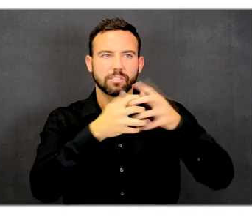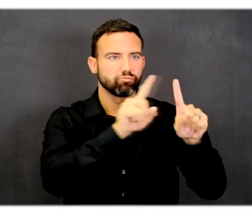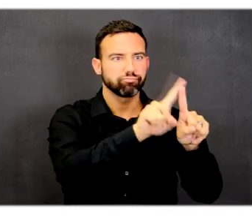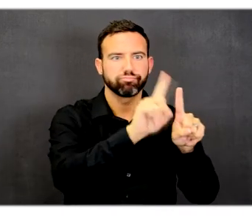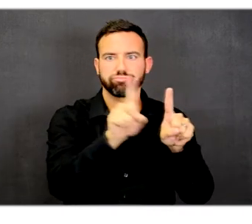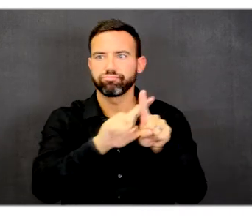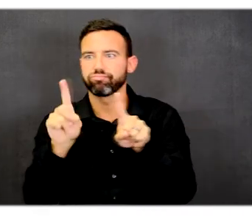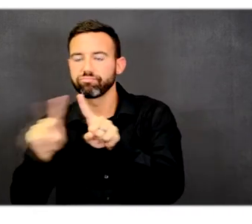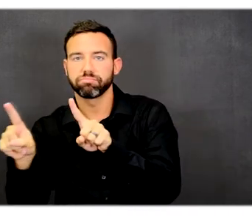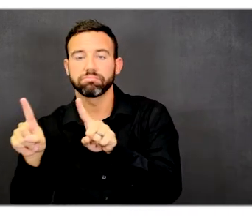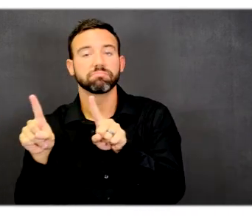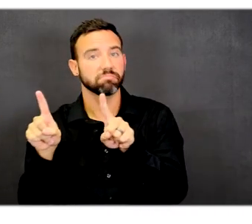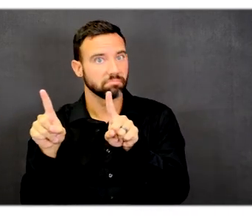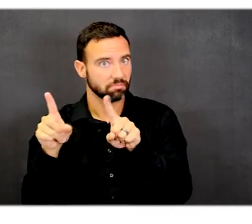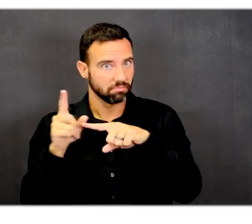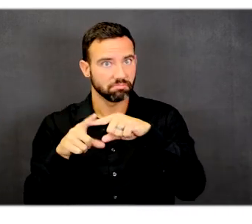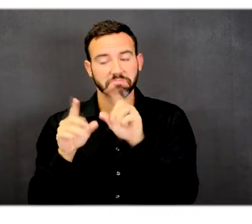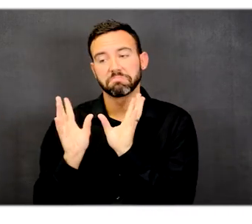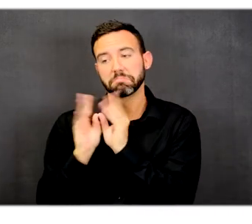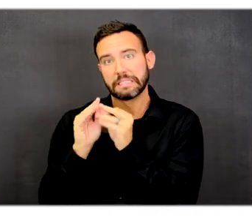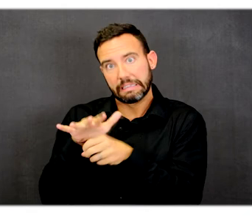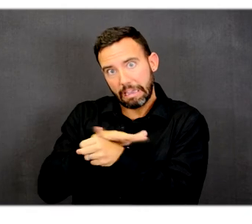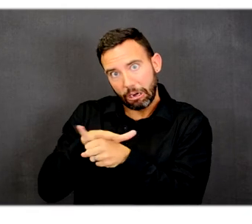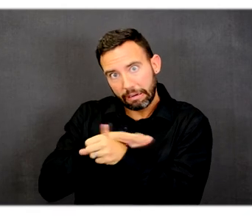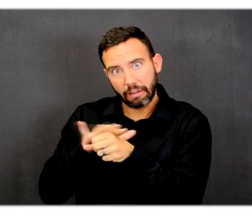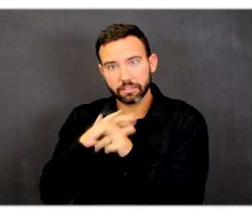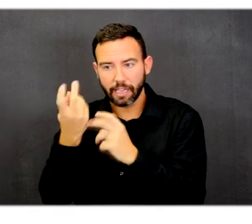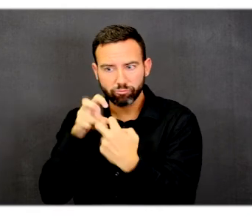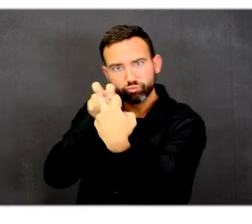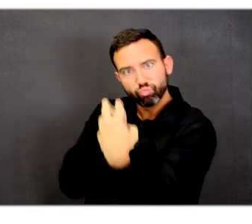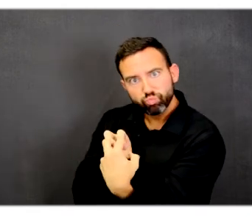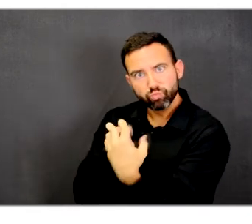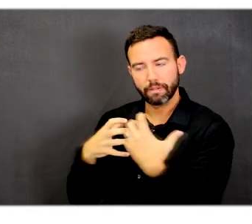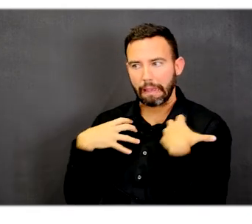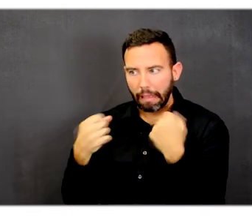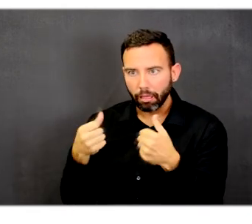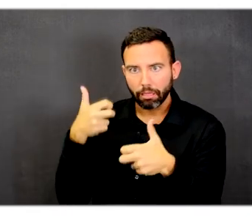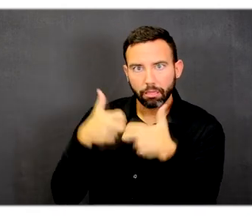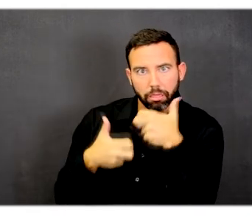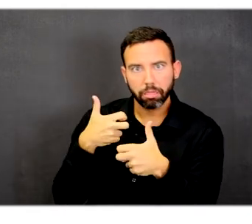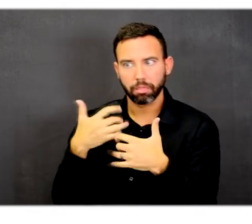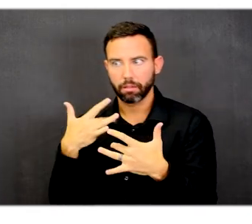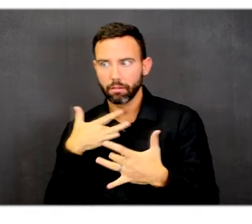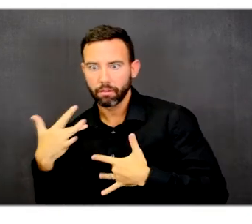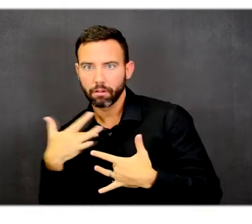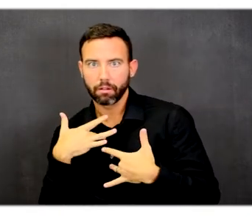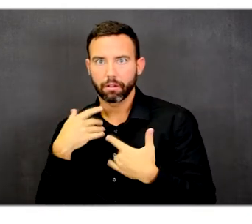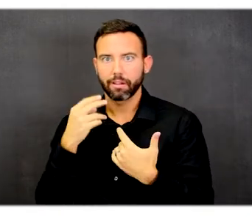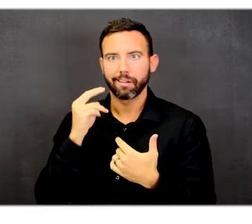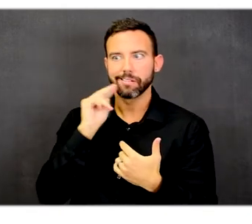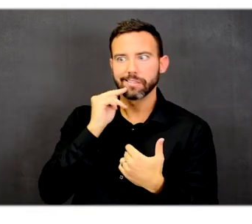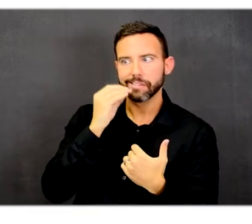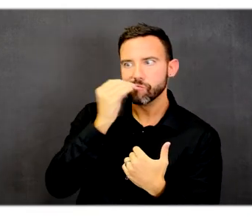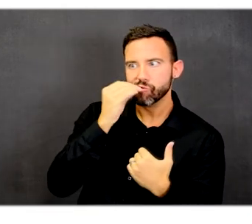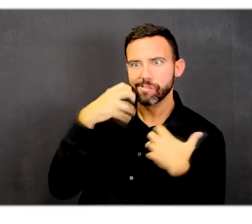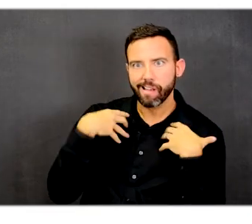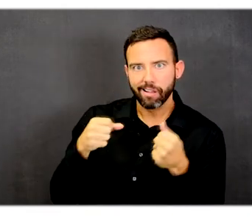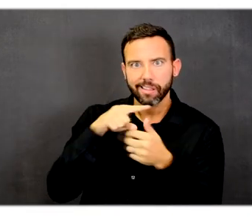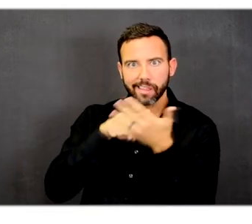There are meeting areas to discuss various types of health issues, concerns, nutrition, and how to improve health.